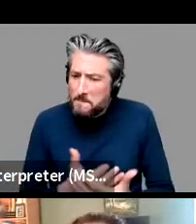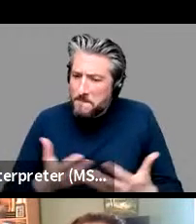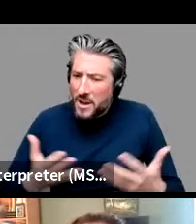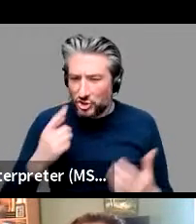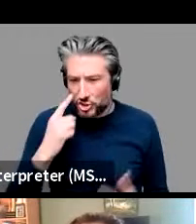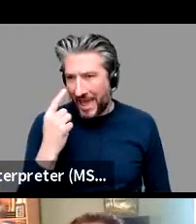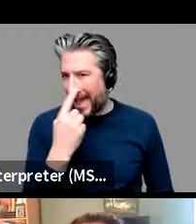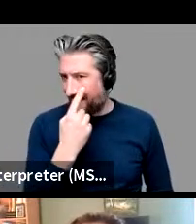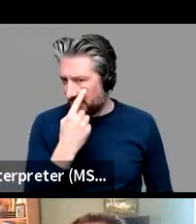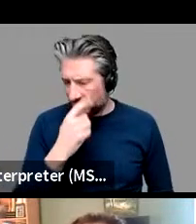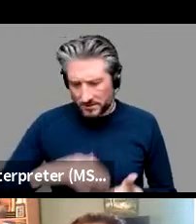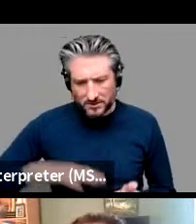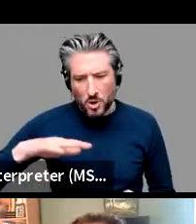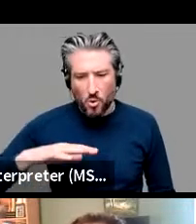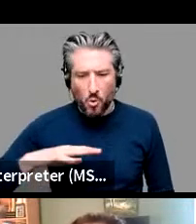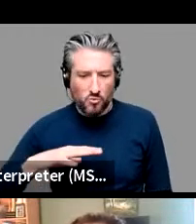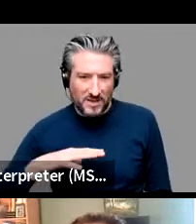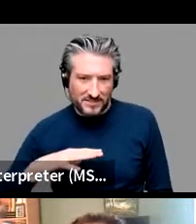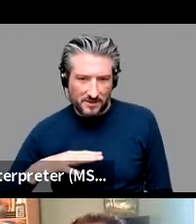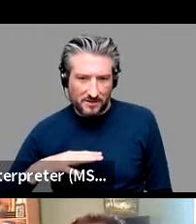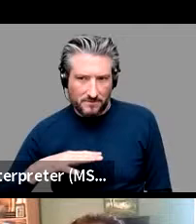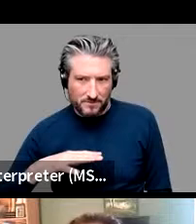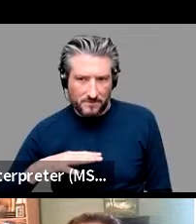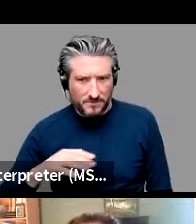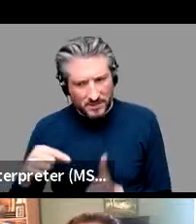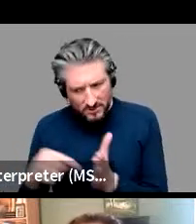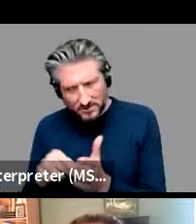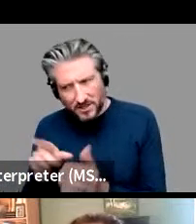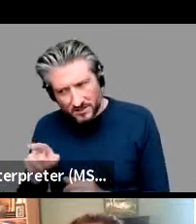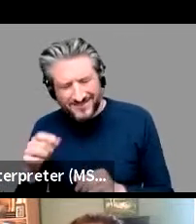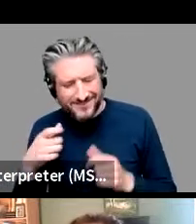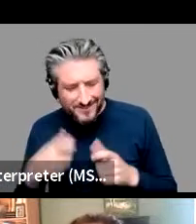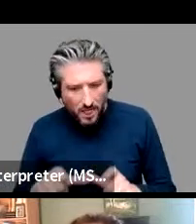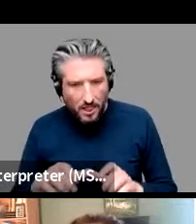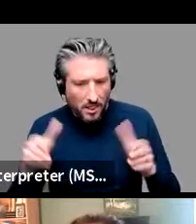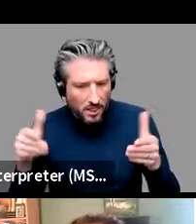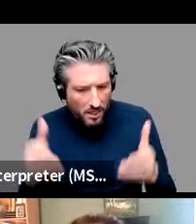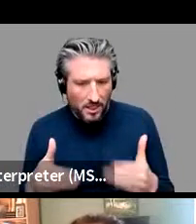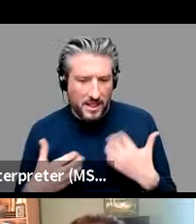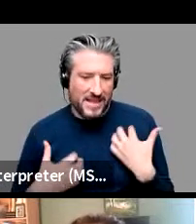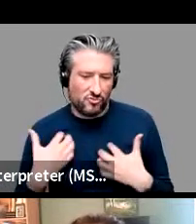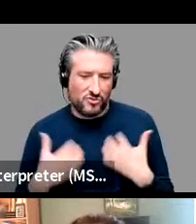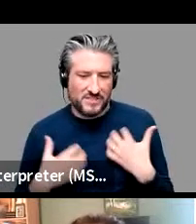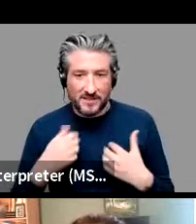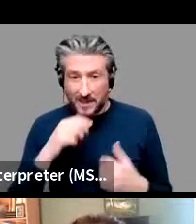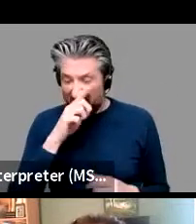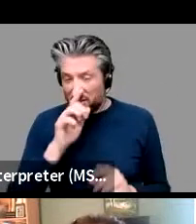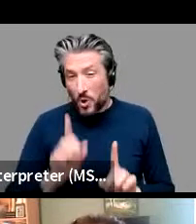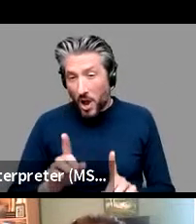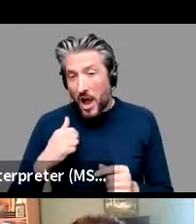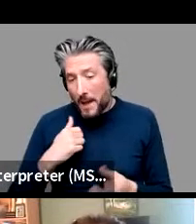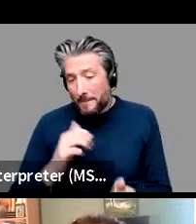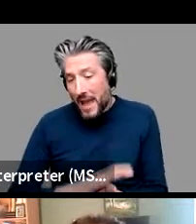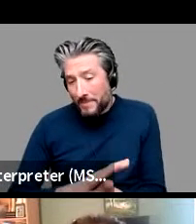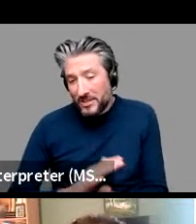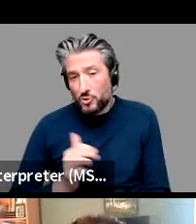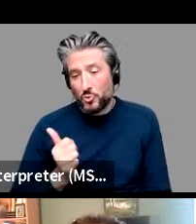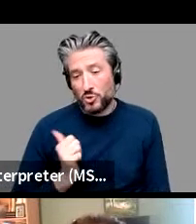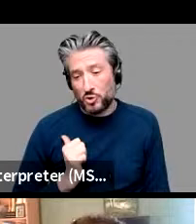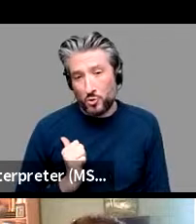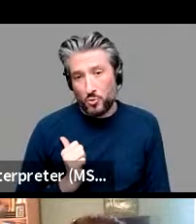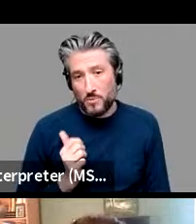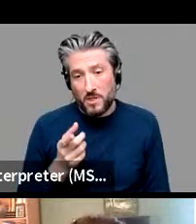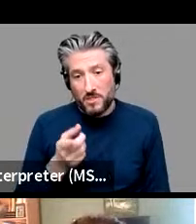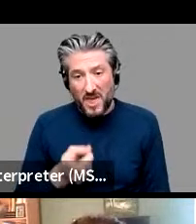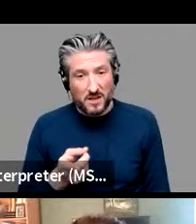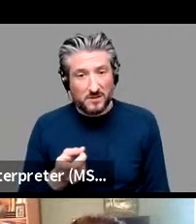already interested in that so i i would feel happy easy assuming that kind that level of you know